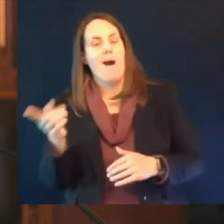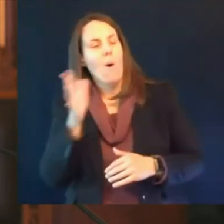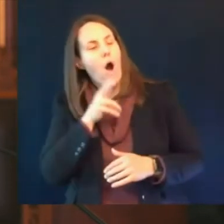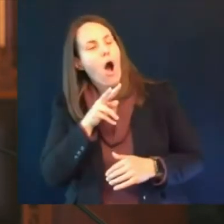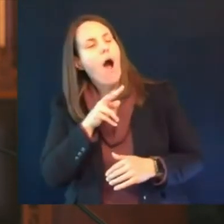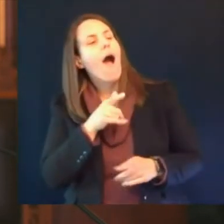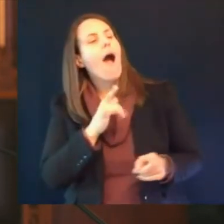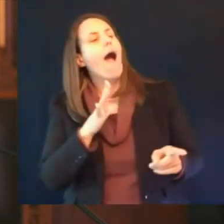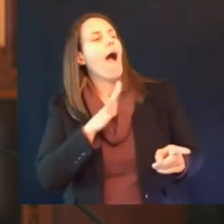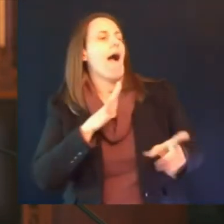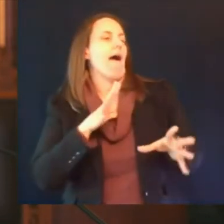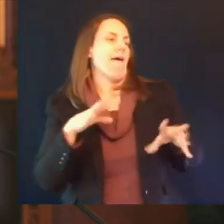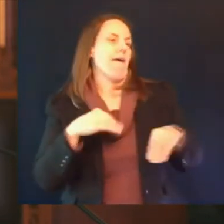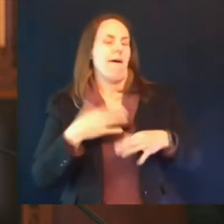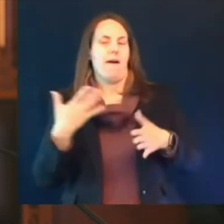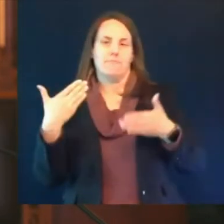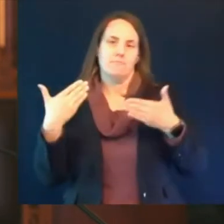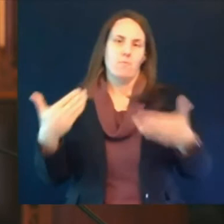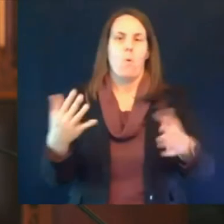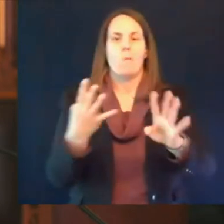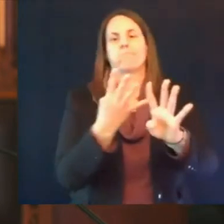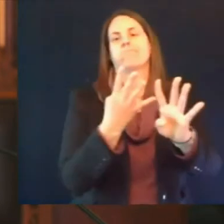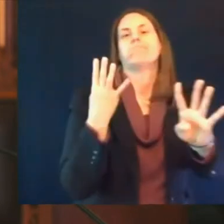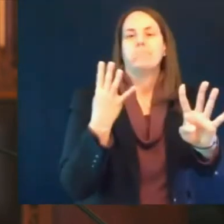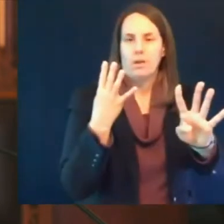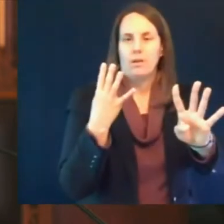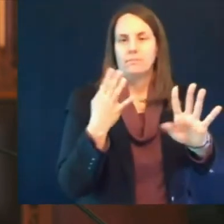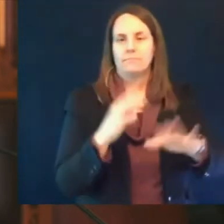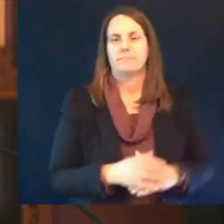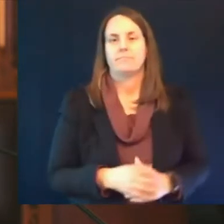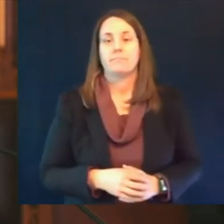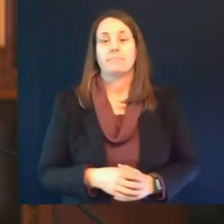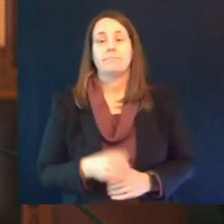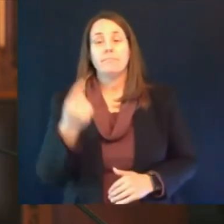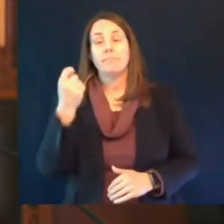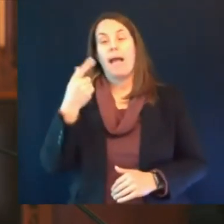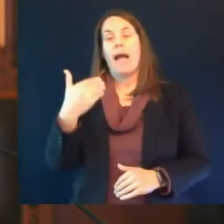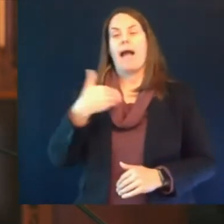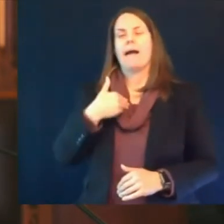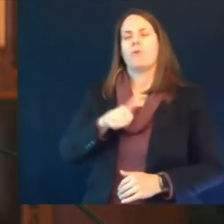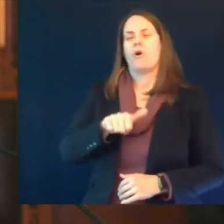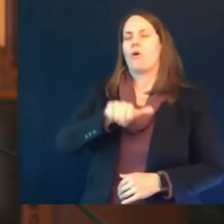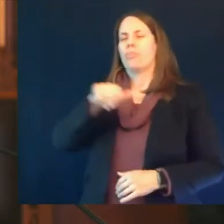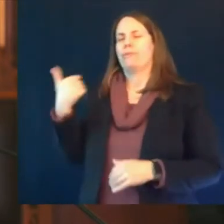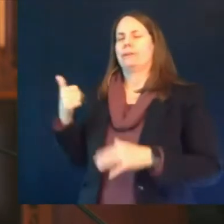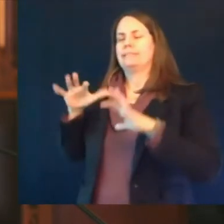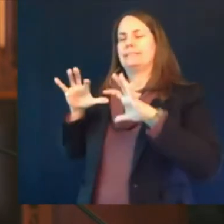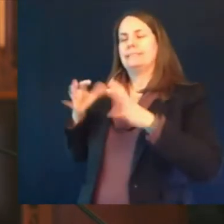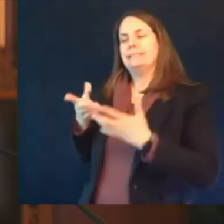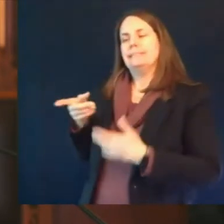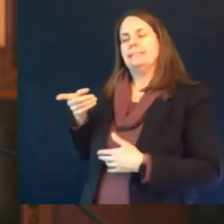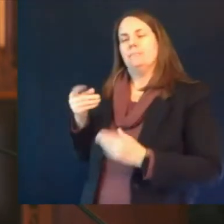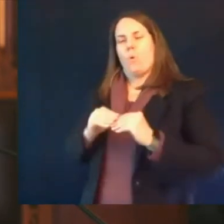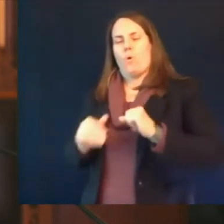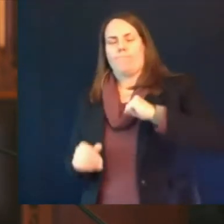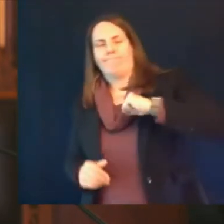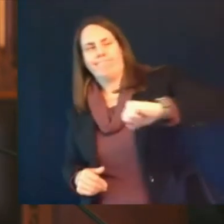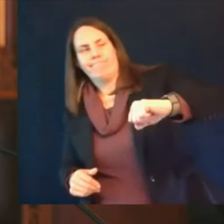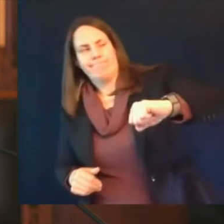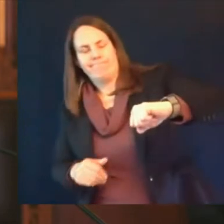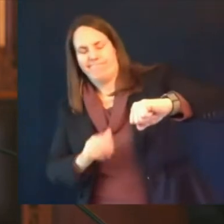may need a lot more support and um and information before they're ready to make a decision so